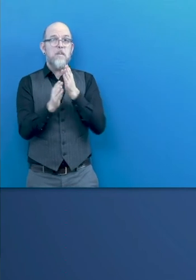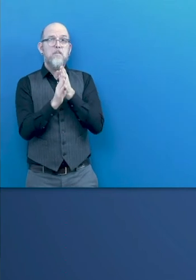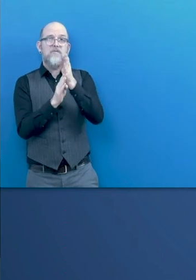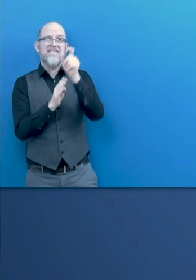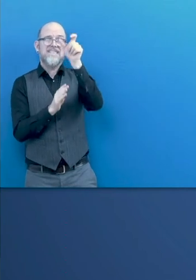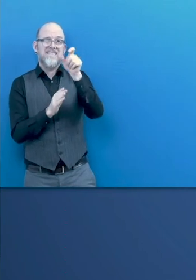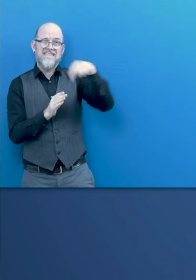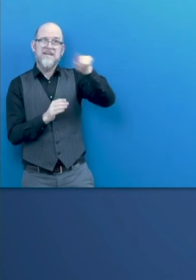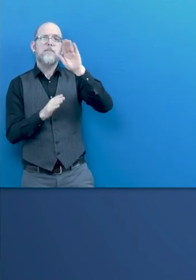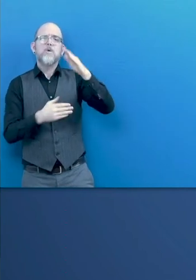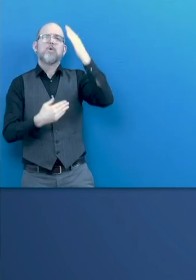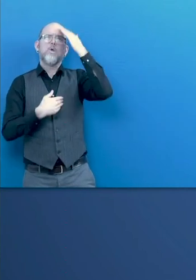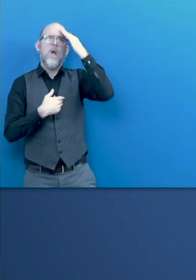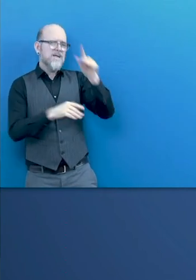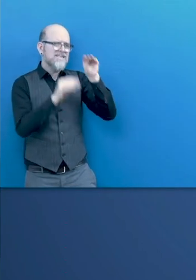of all of us.